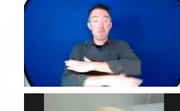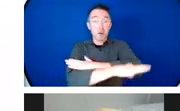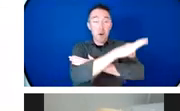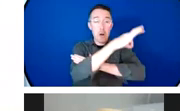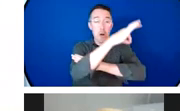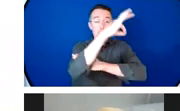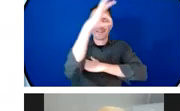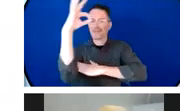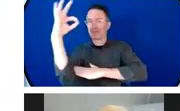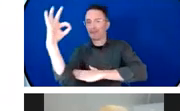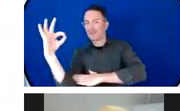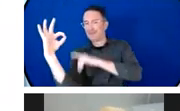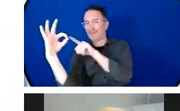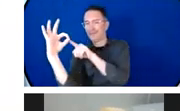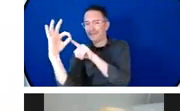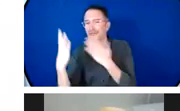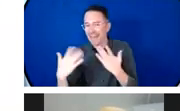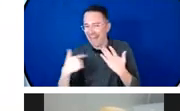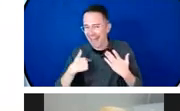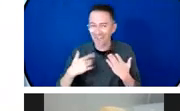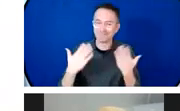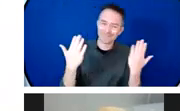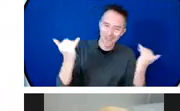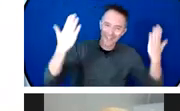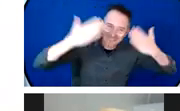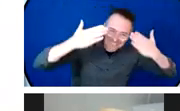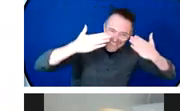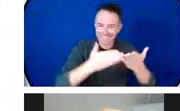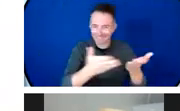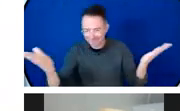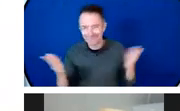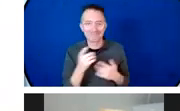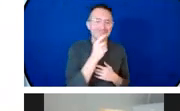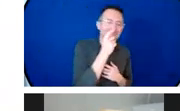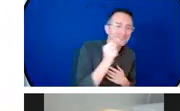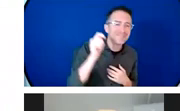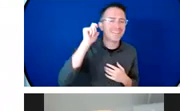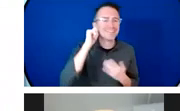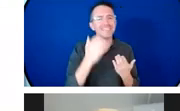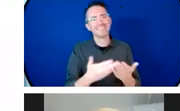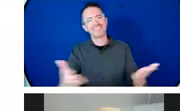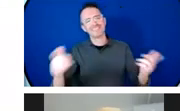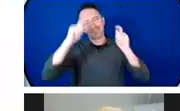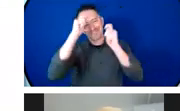ladies and gentlemen, distinguished representatives of countries and institutions,